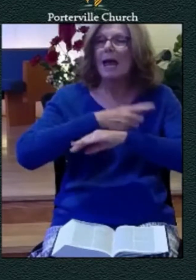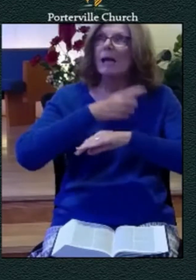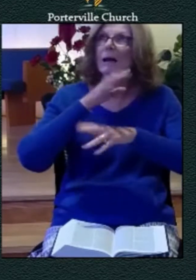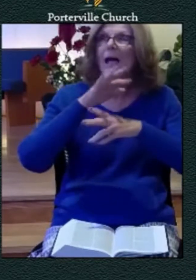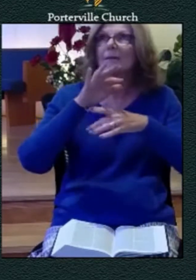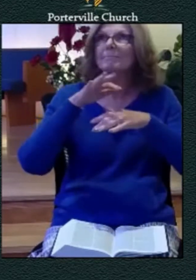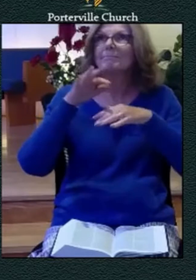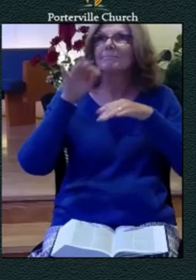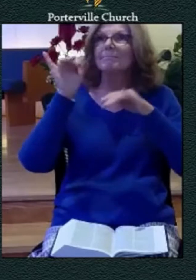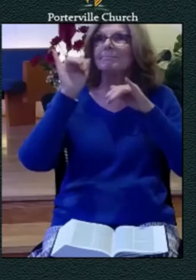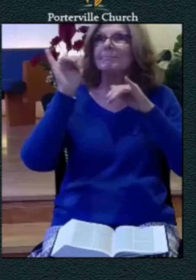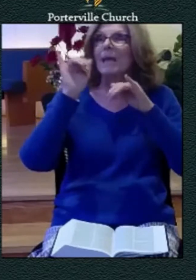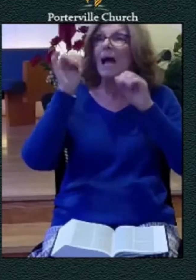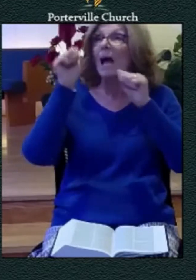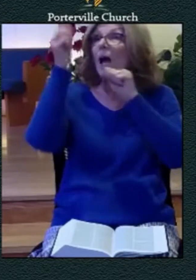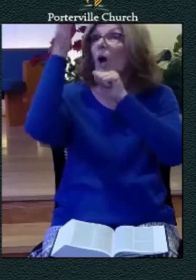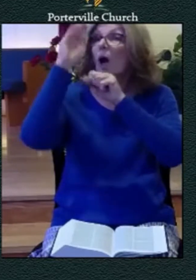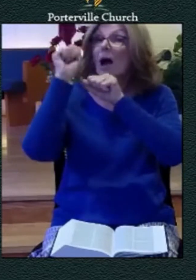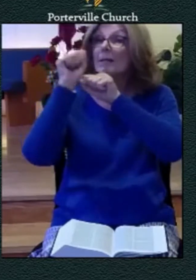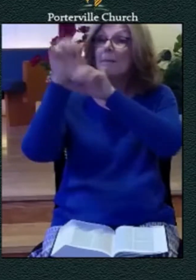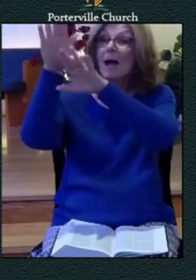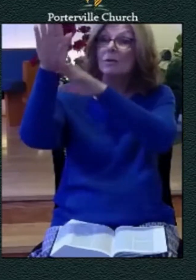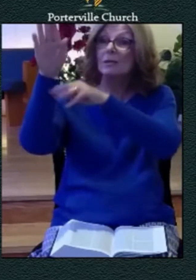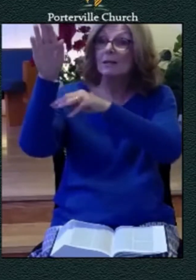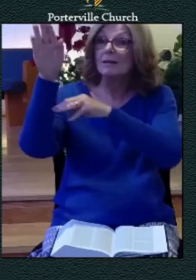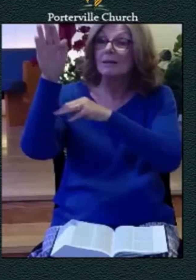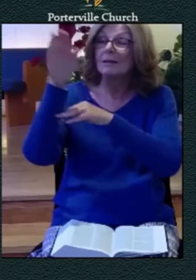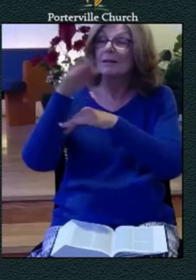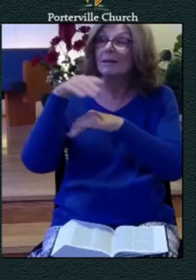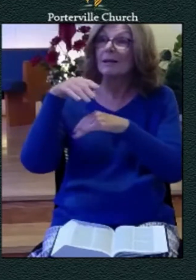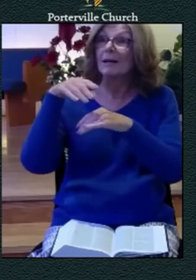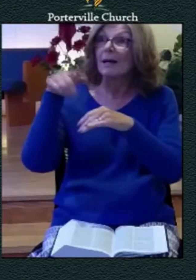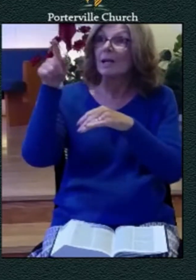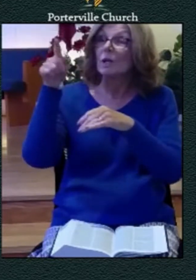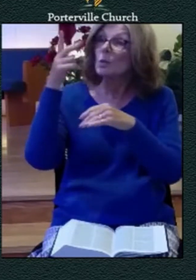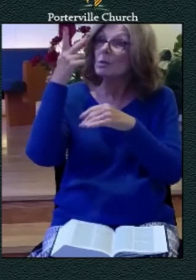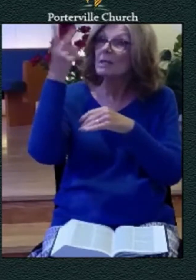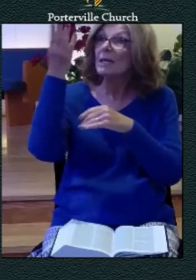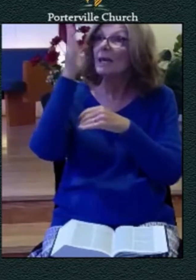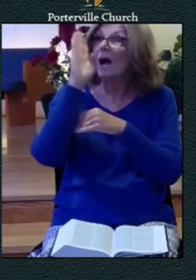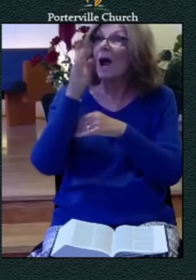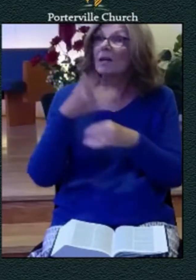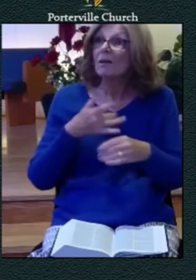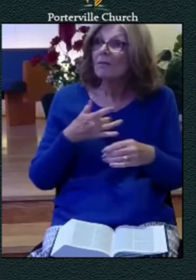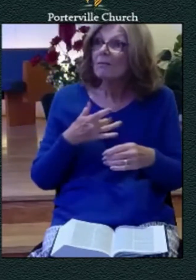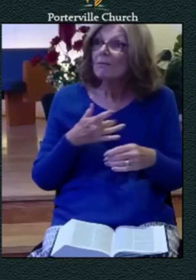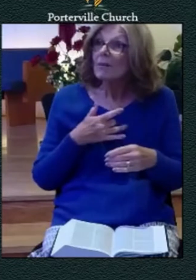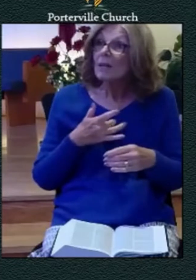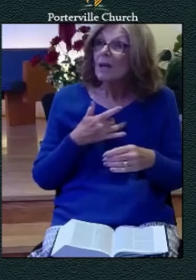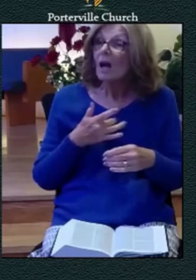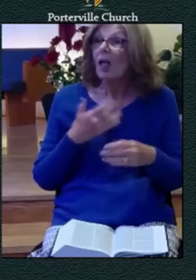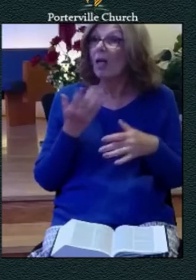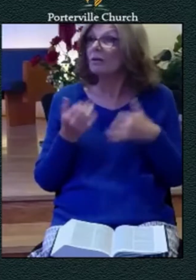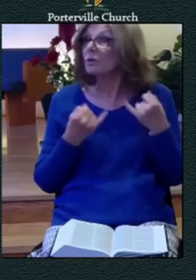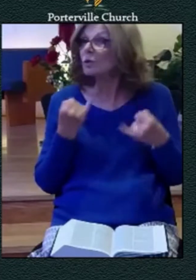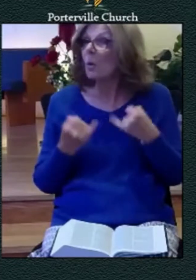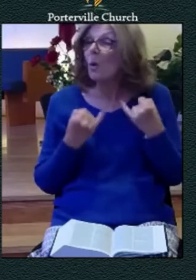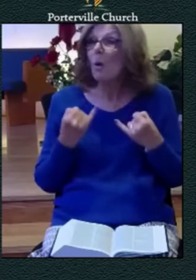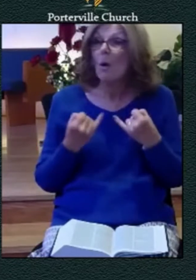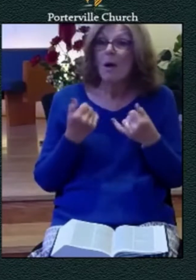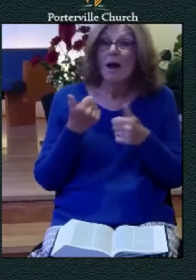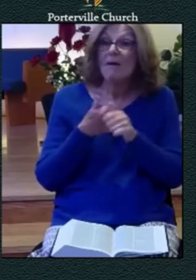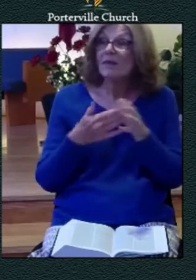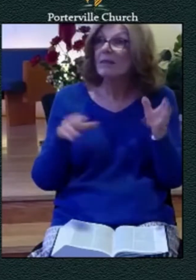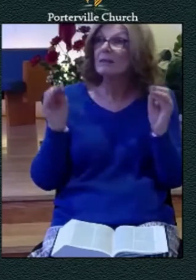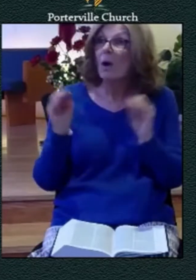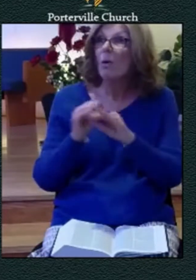see god clearly and every your heart is filled with joy and strength and and everything seems so clear and and you